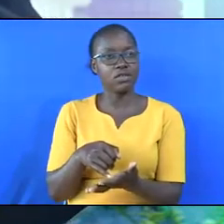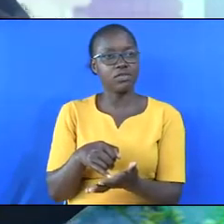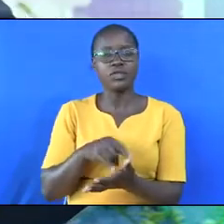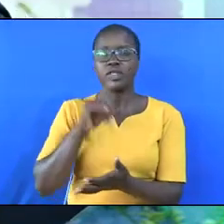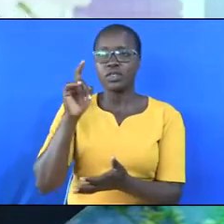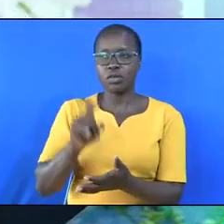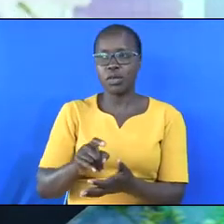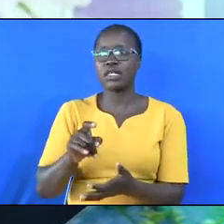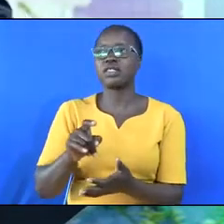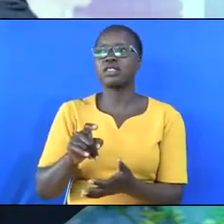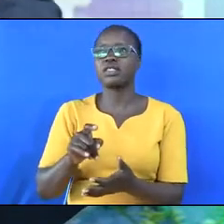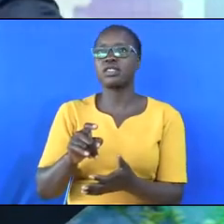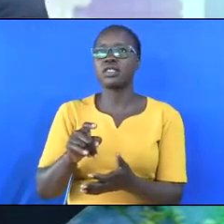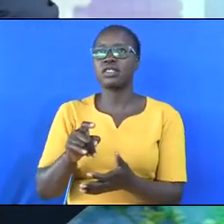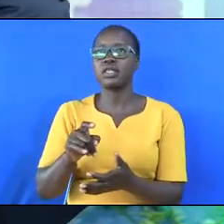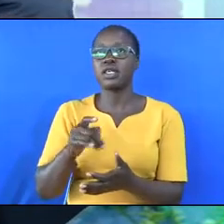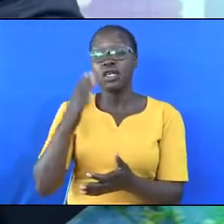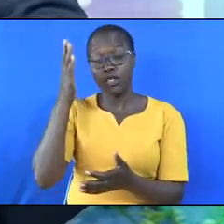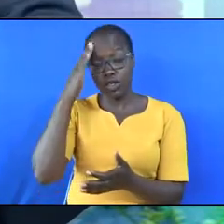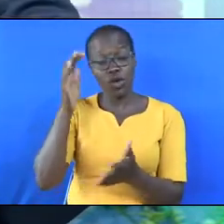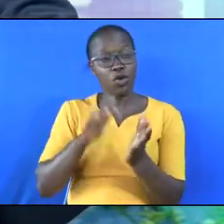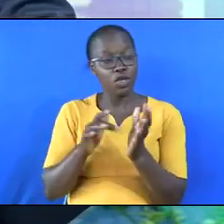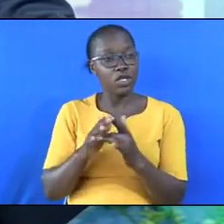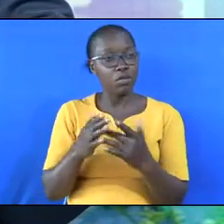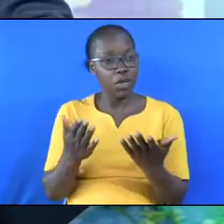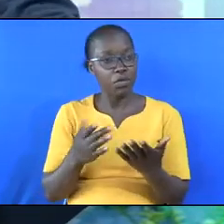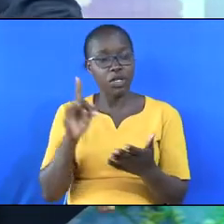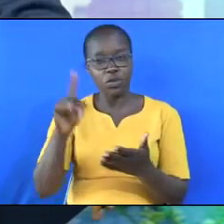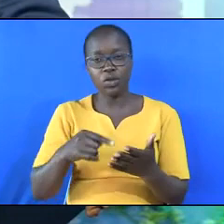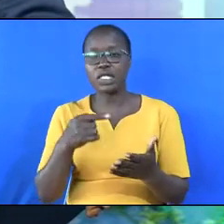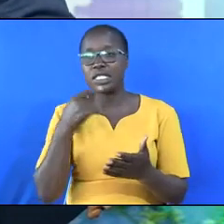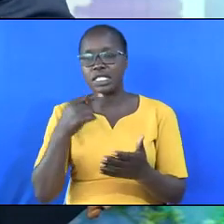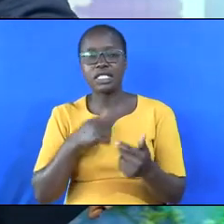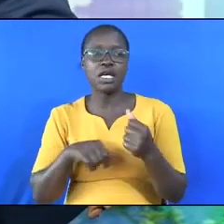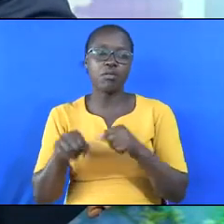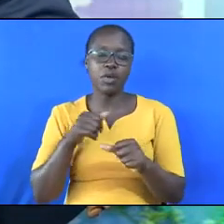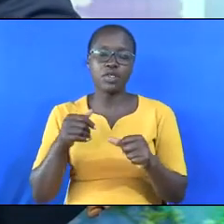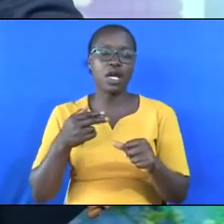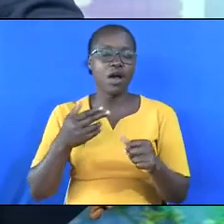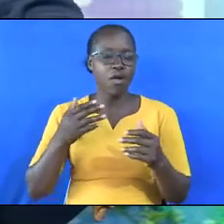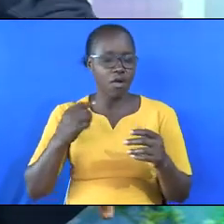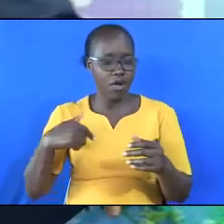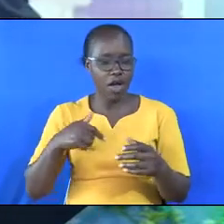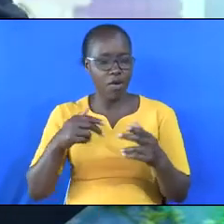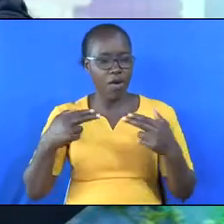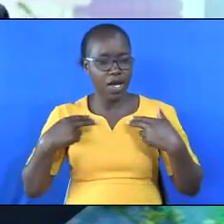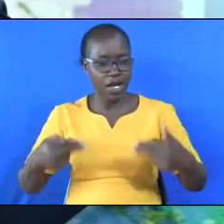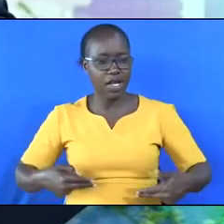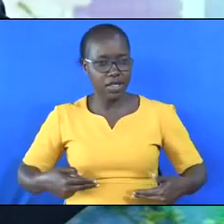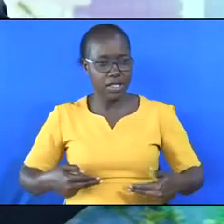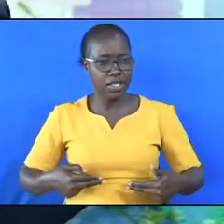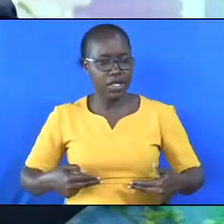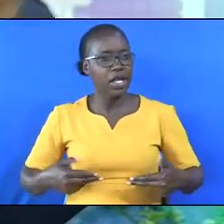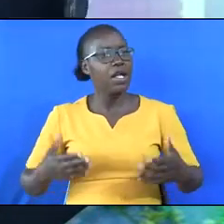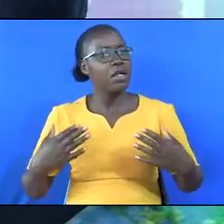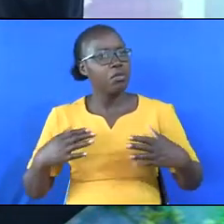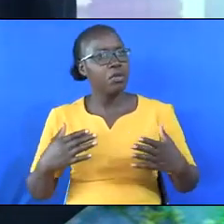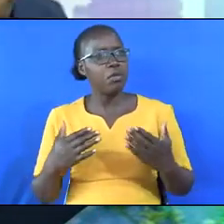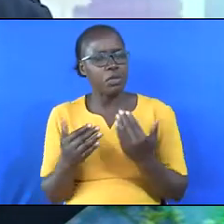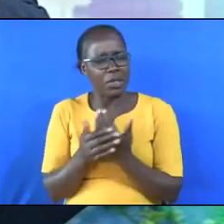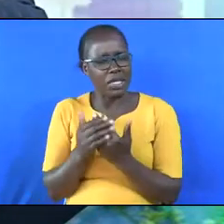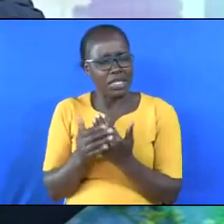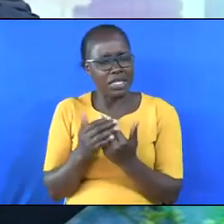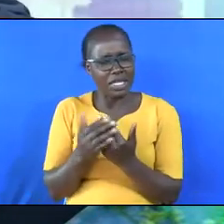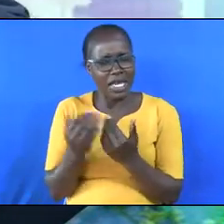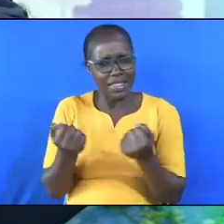We must follow the Bible and what it says about taking care of our health and taking care of our bodies. In fact, some people take care